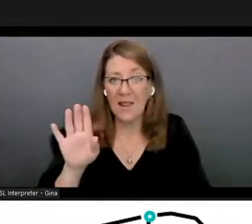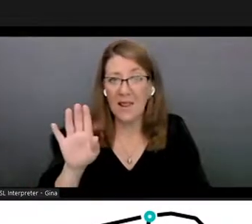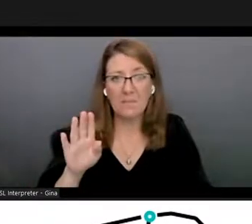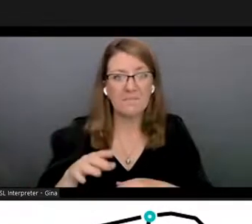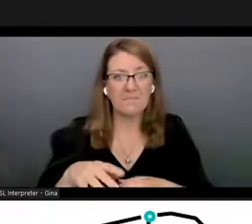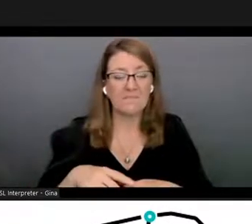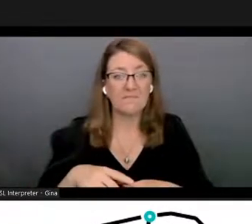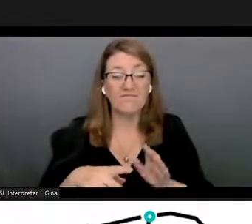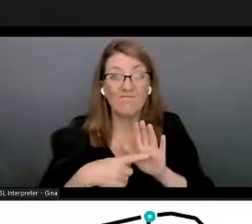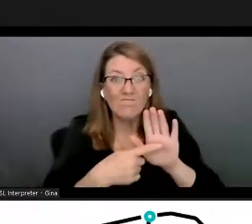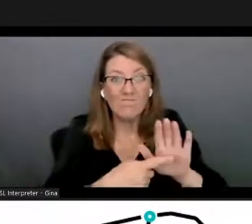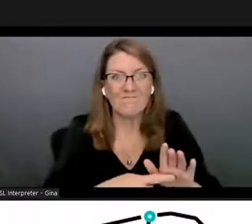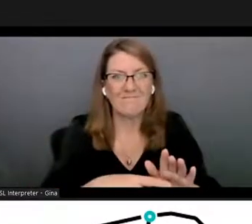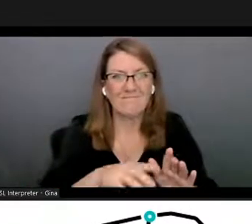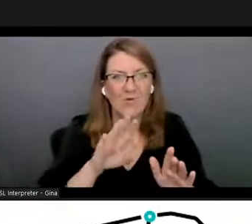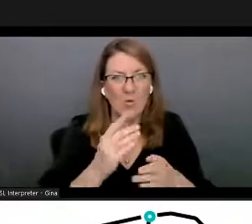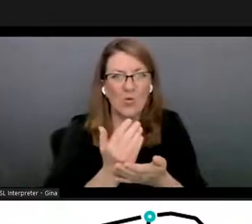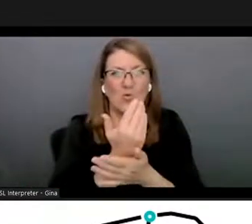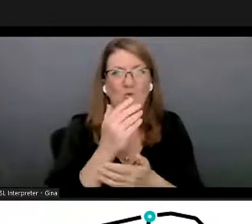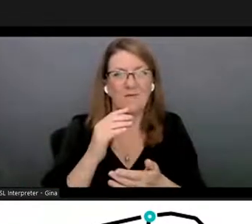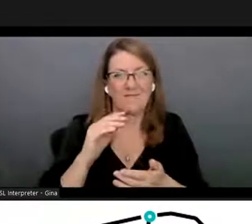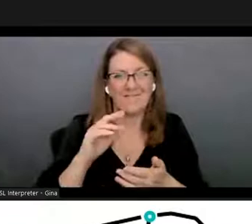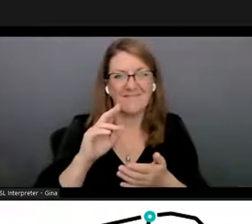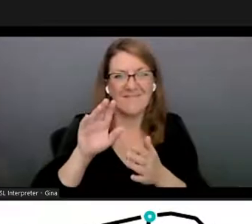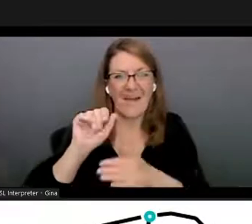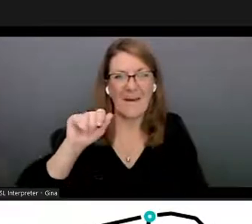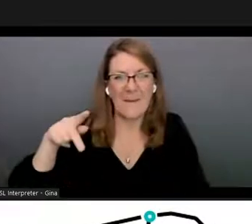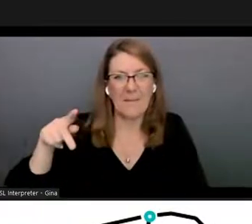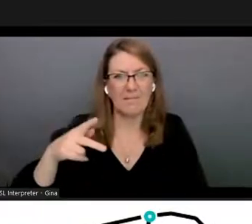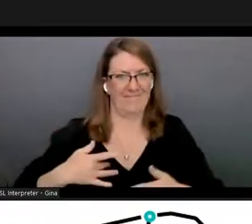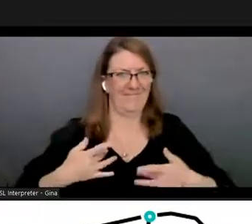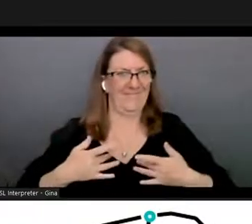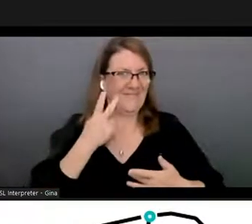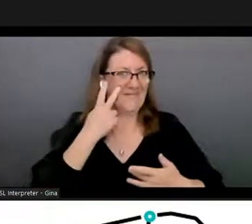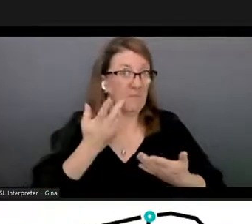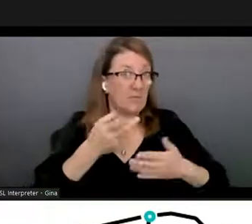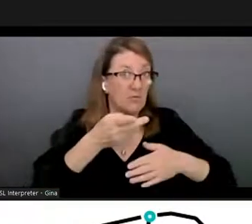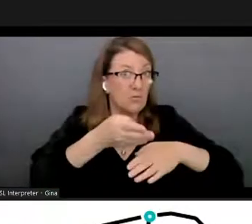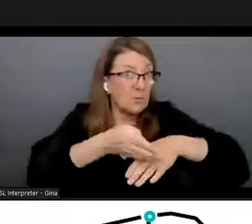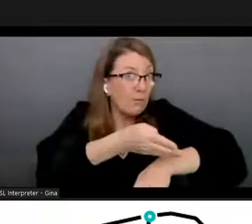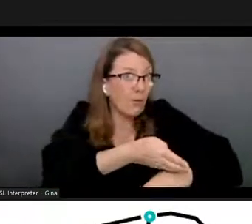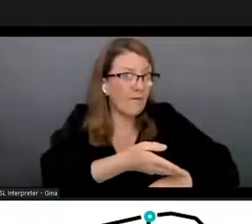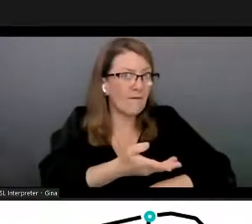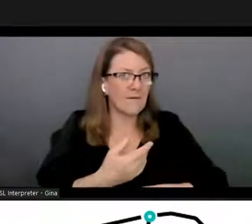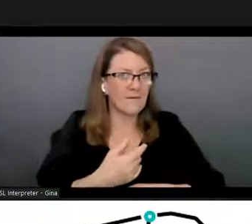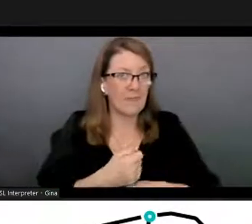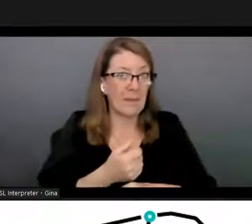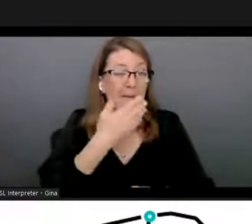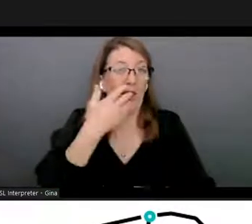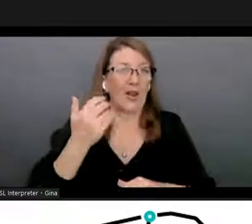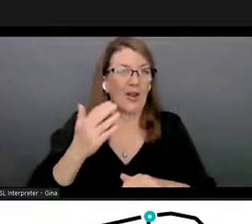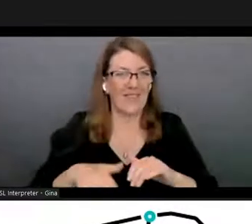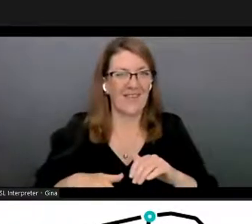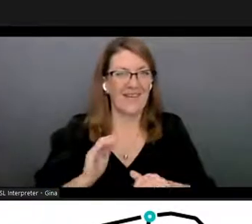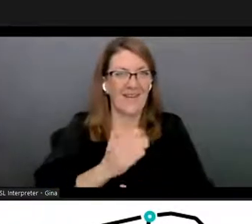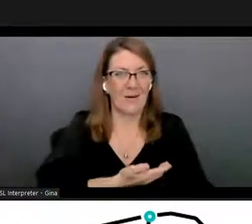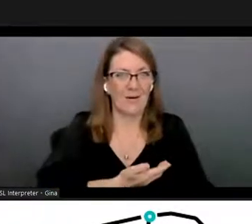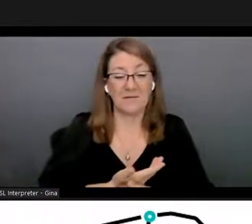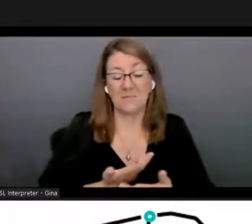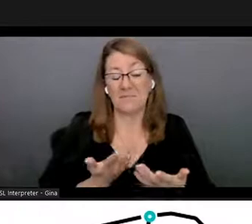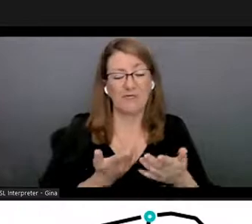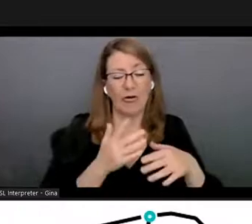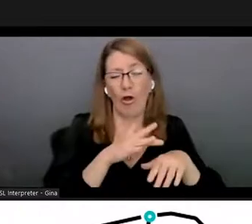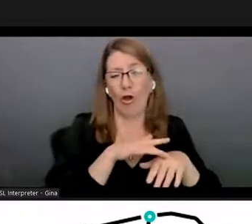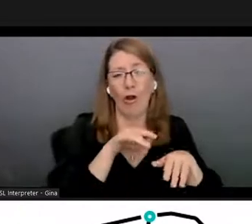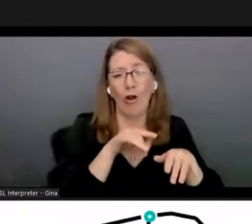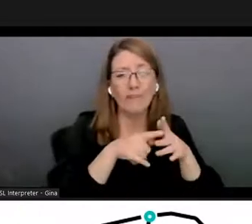your your new products we're also excited to see how you improve upon you know this is this is just a early version